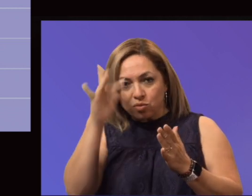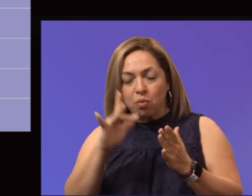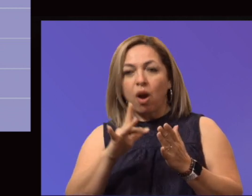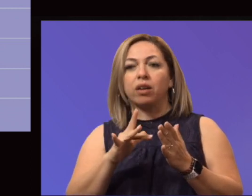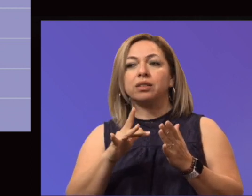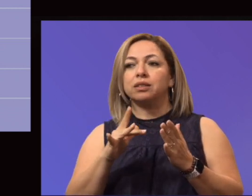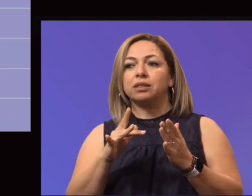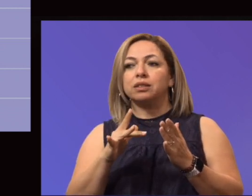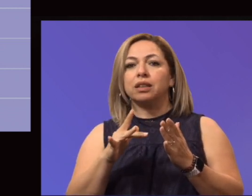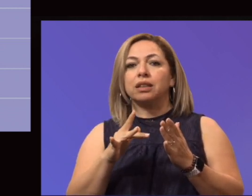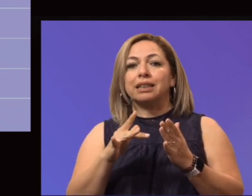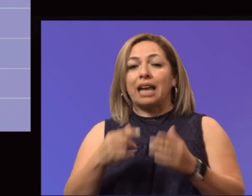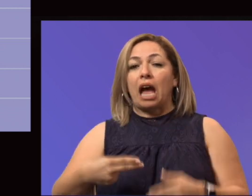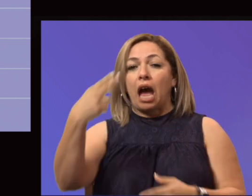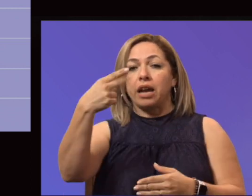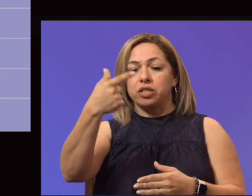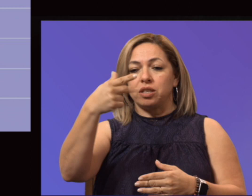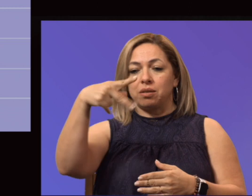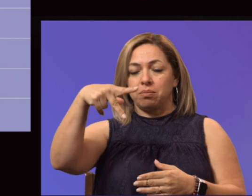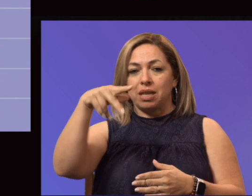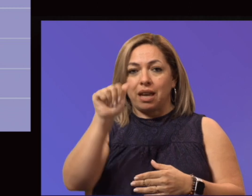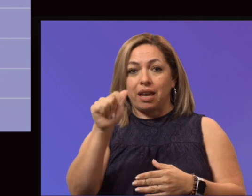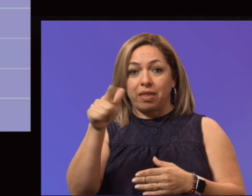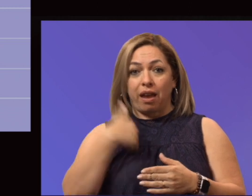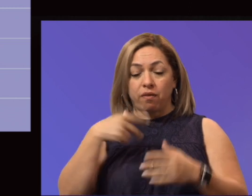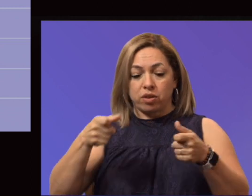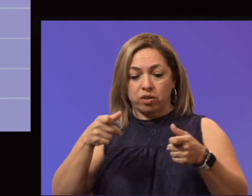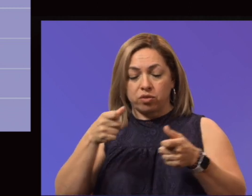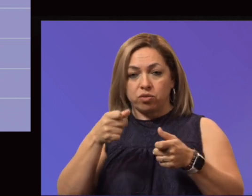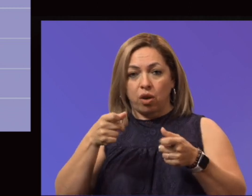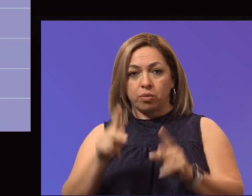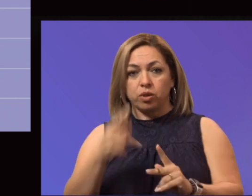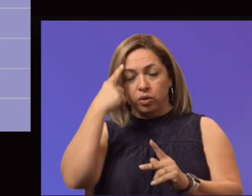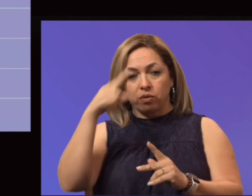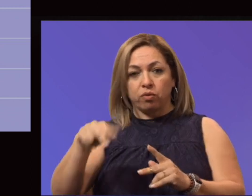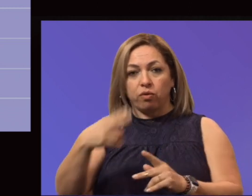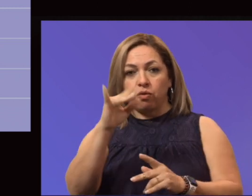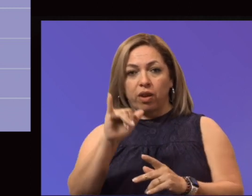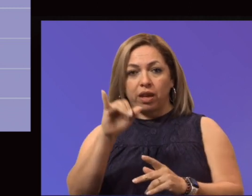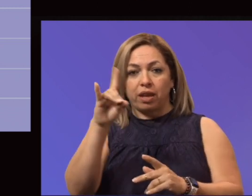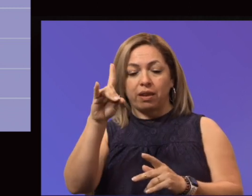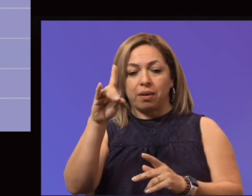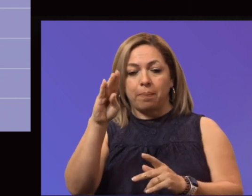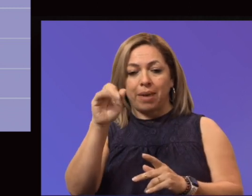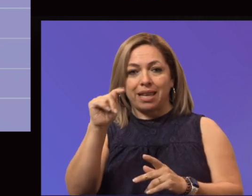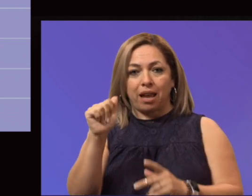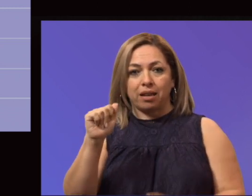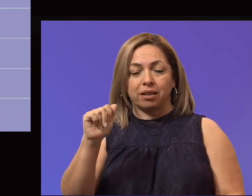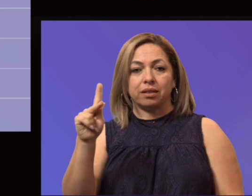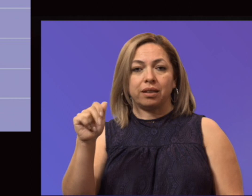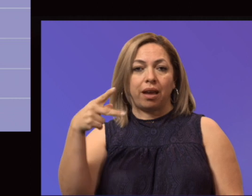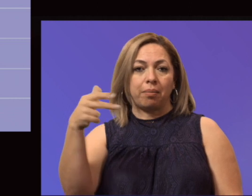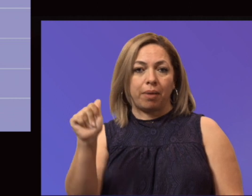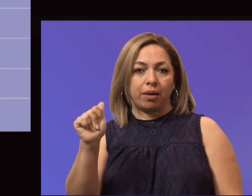highest GPAs, that there is an opportunity for them with Phi Theta Kappa. And so certainly pleased and excited that we've had